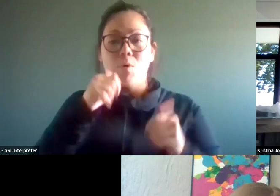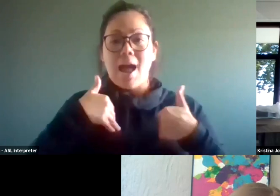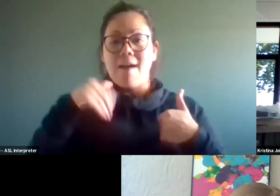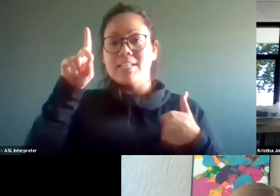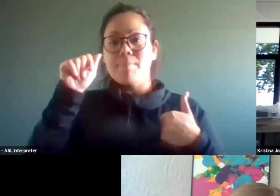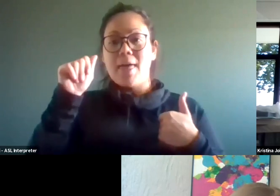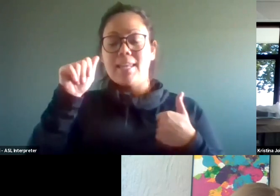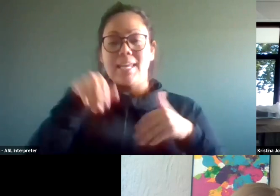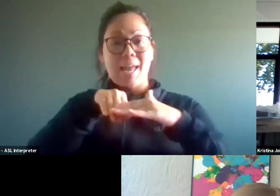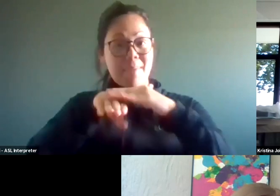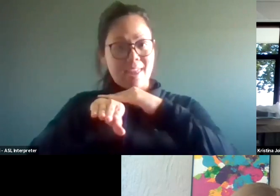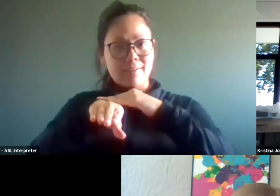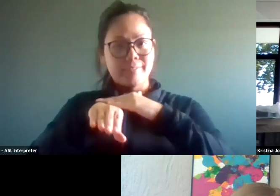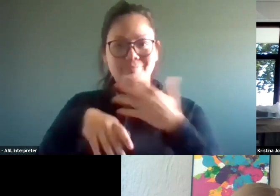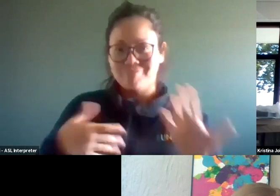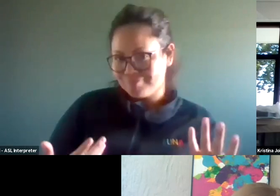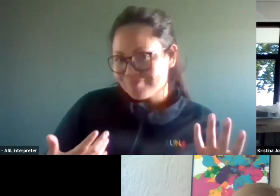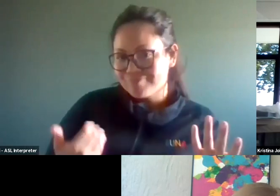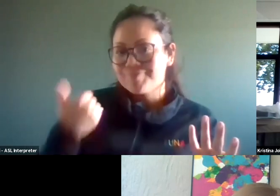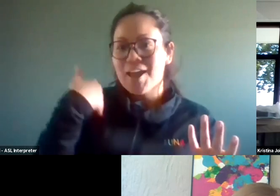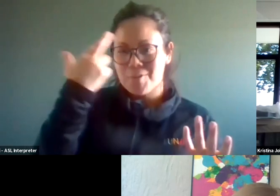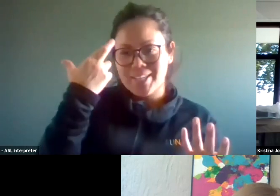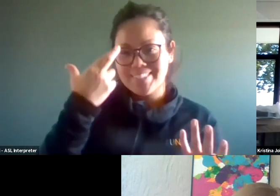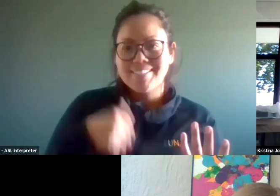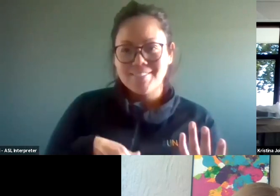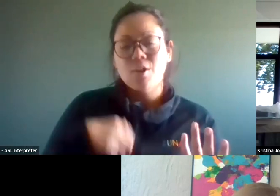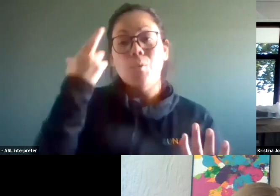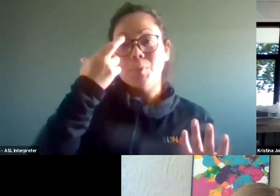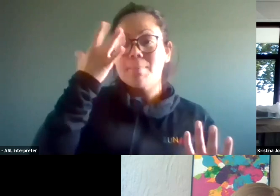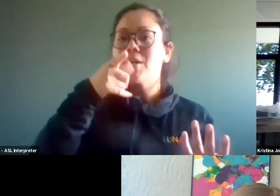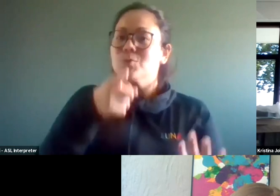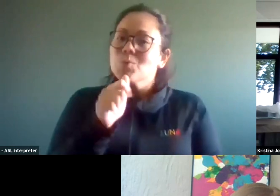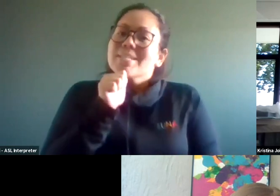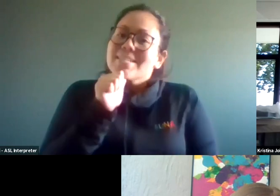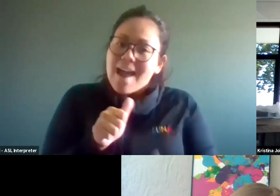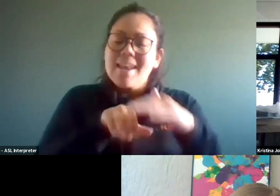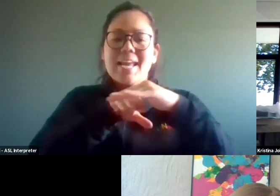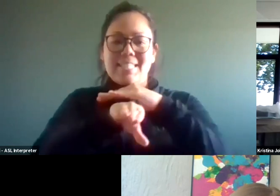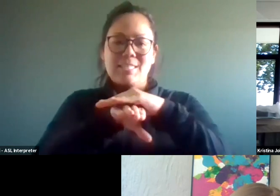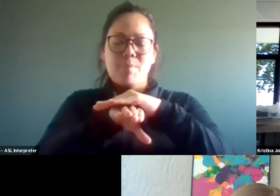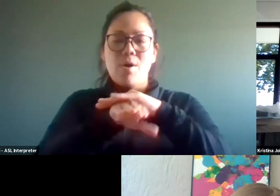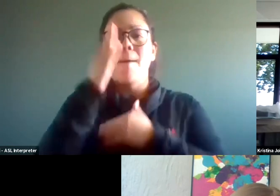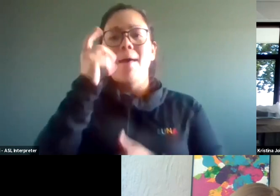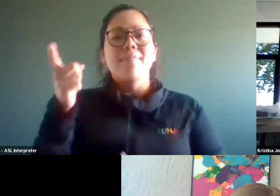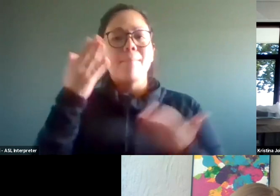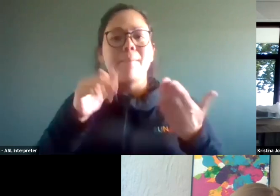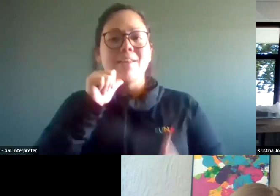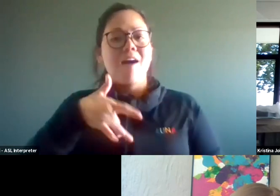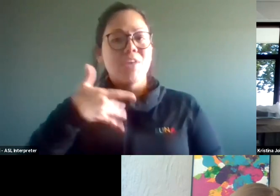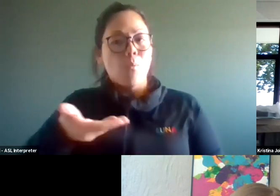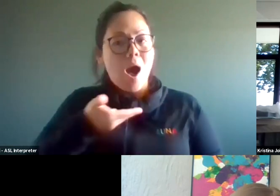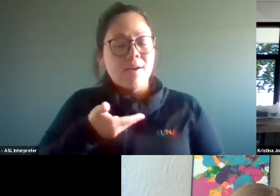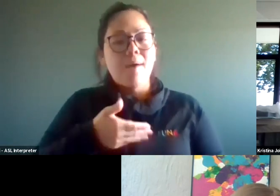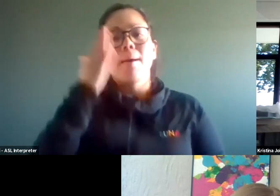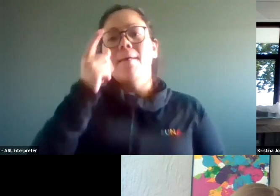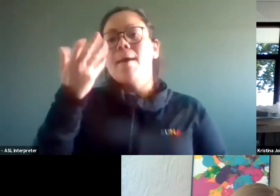your doors, there's a reason why. It's because you're not accessible. It's because they don't feel welcome. It's because they've